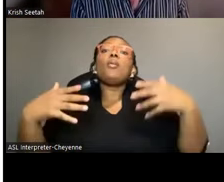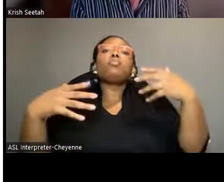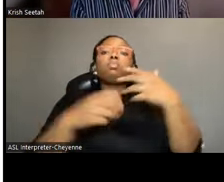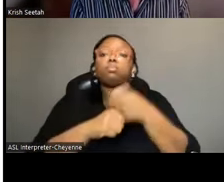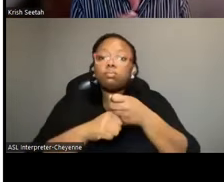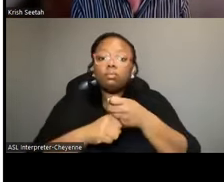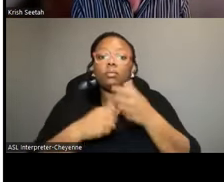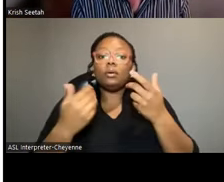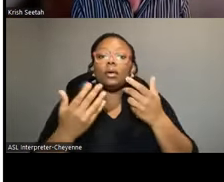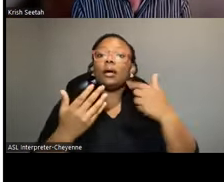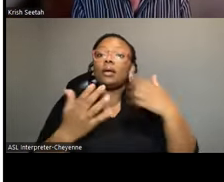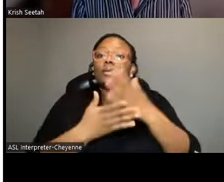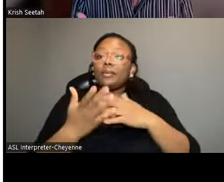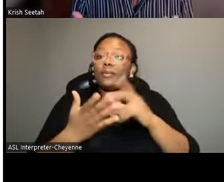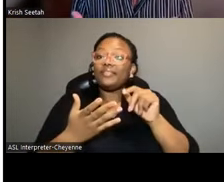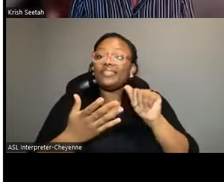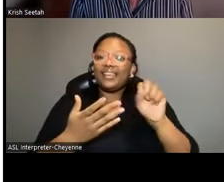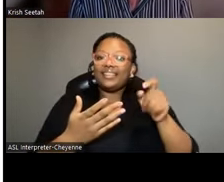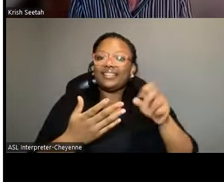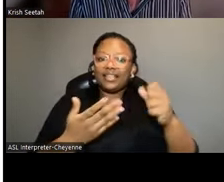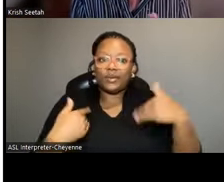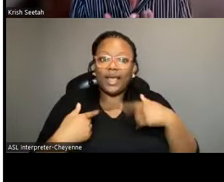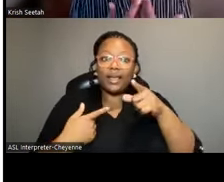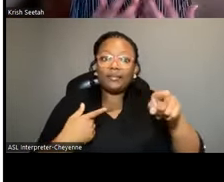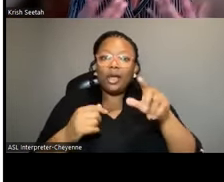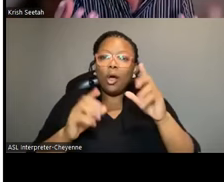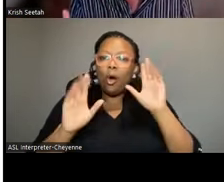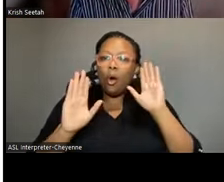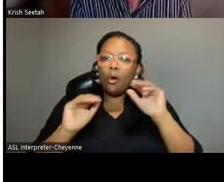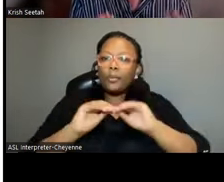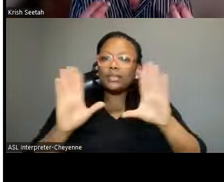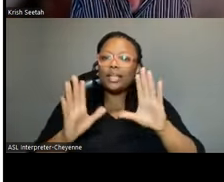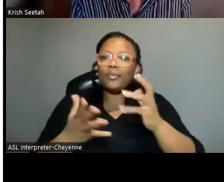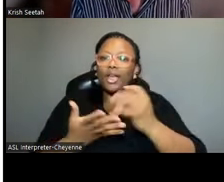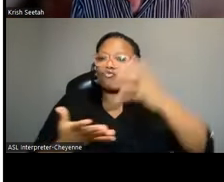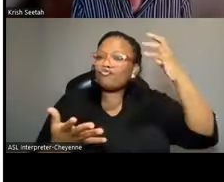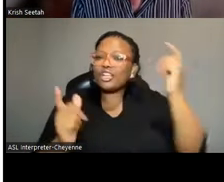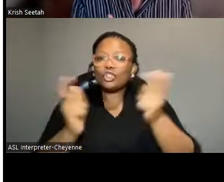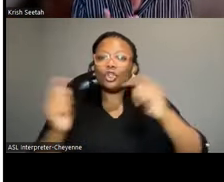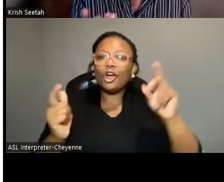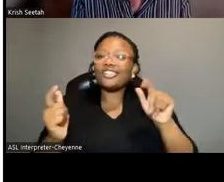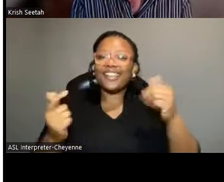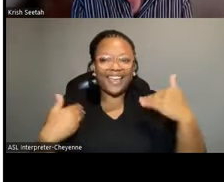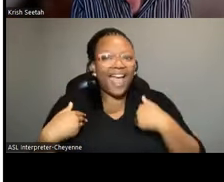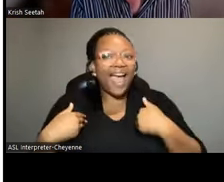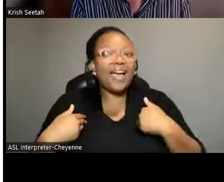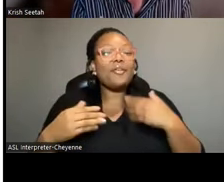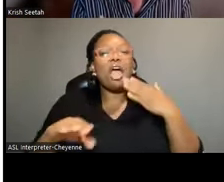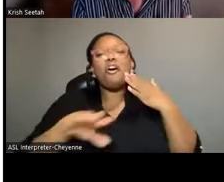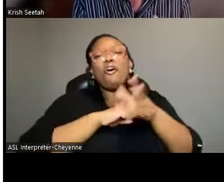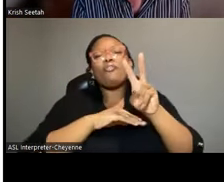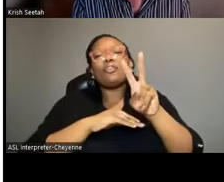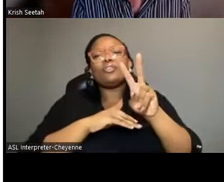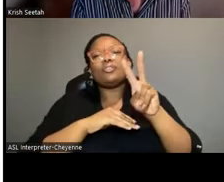recapping some of our data sets here. I hope it's clear, we've got extremely rich, very large data sets, we've got over 2500